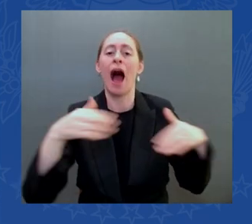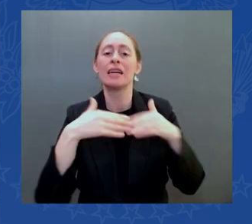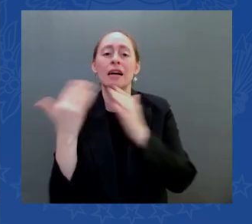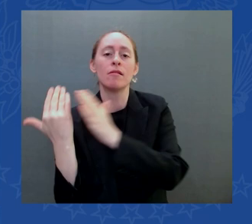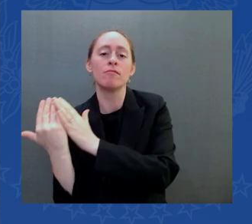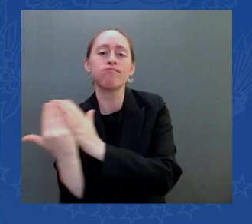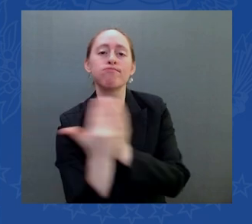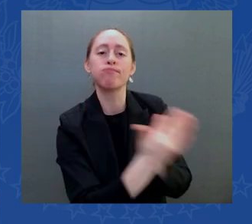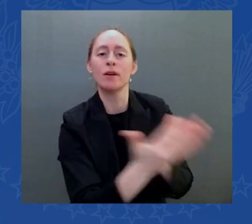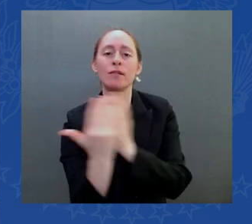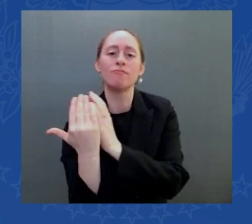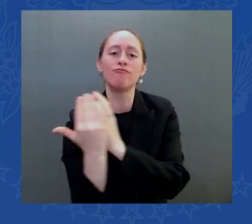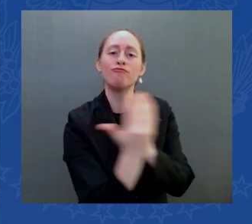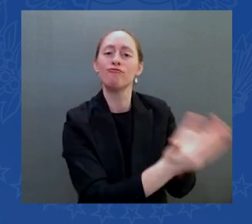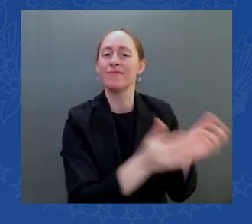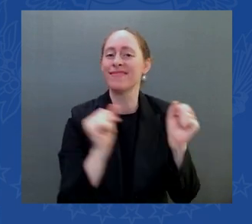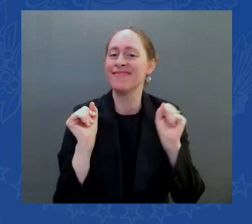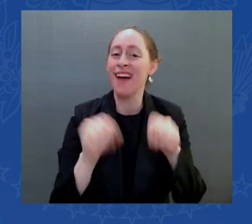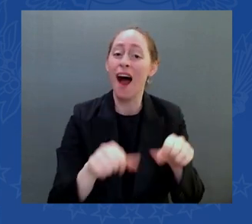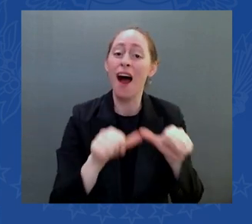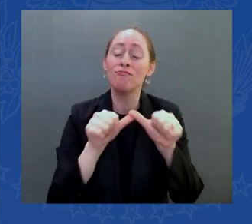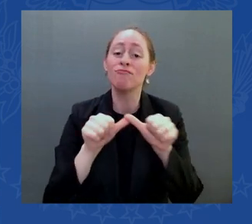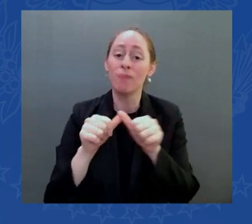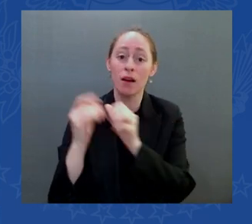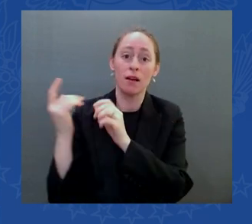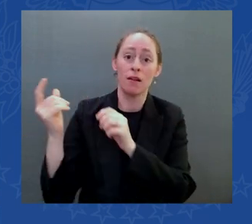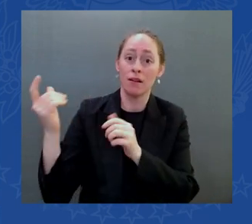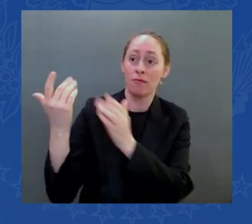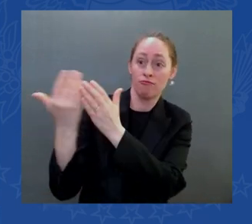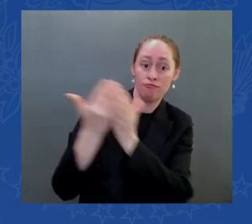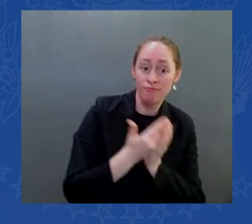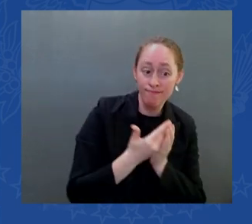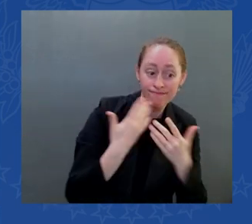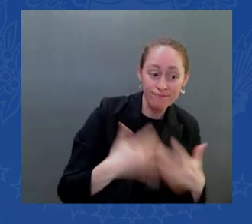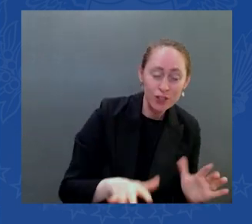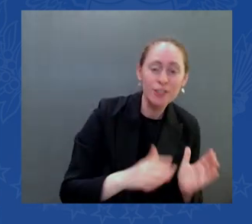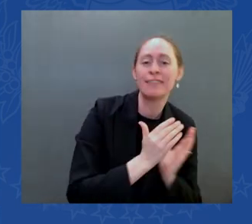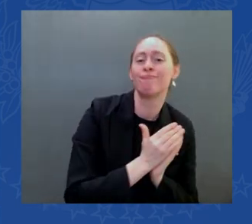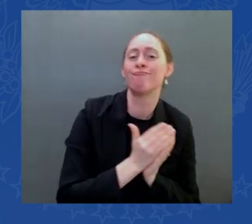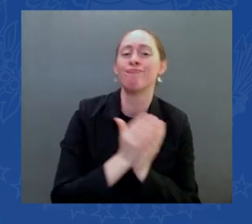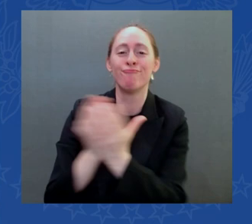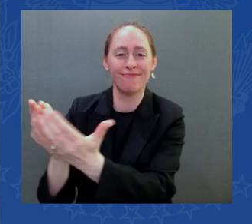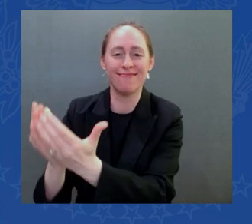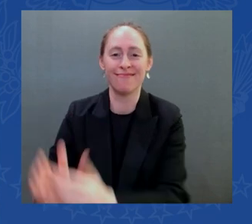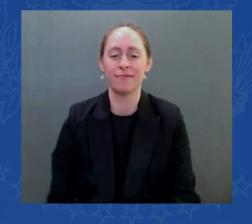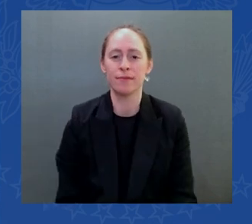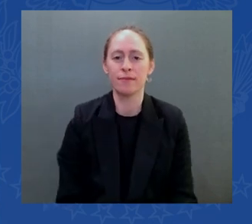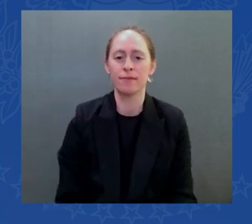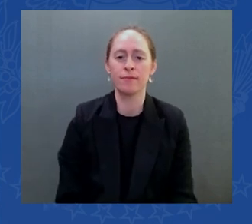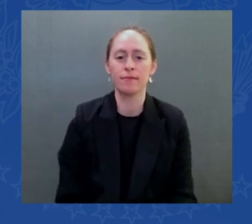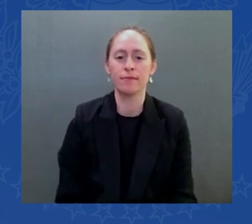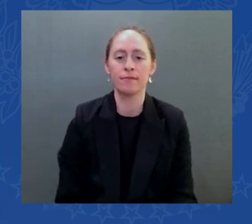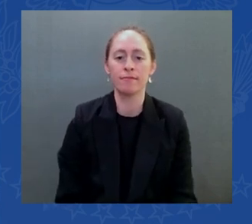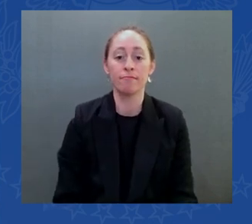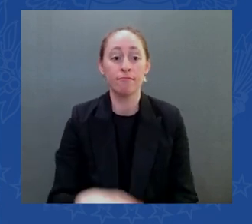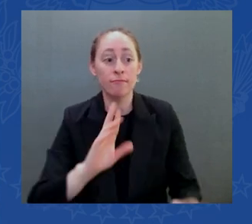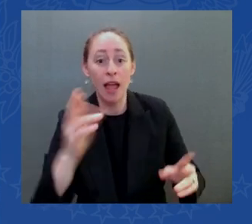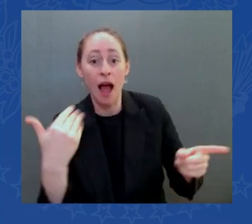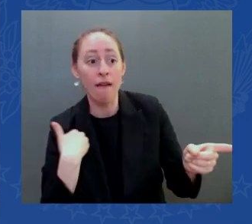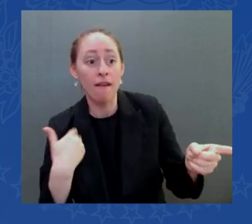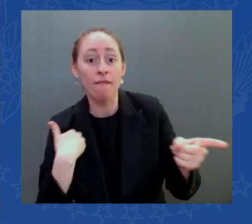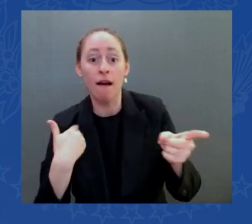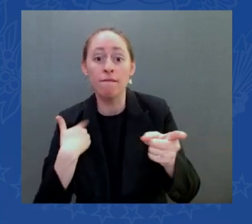and hubs needed to for offshore wind farms look we've also announced an additional 1.7 million dollar investment